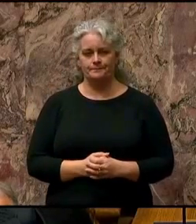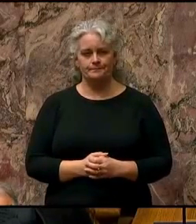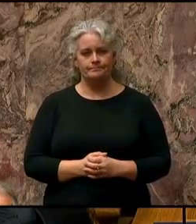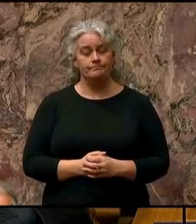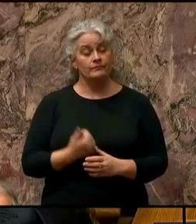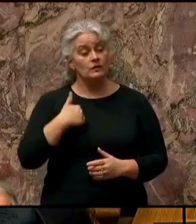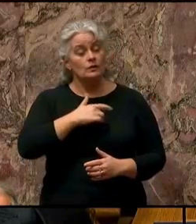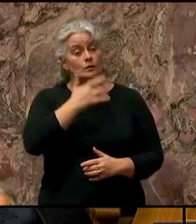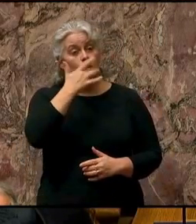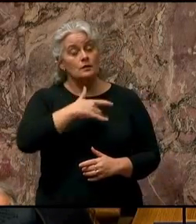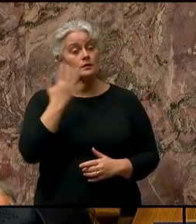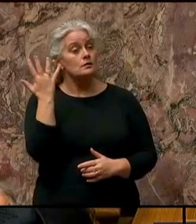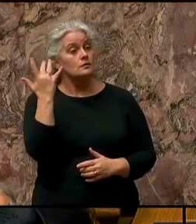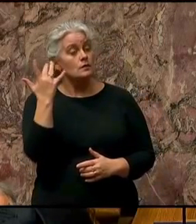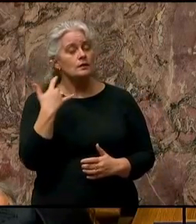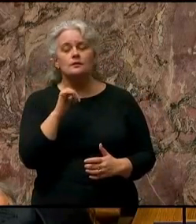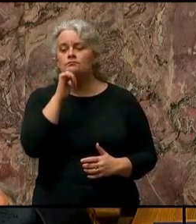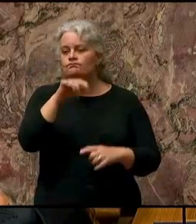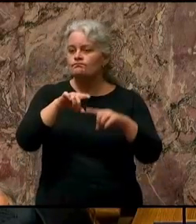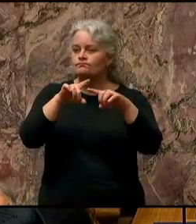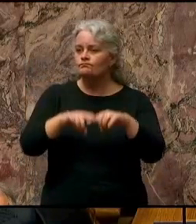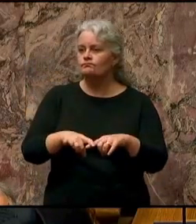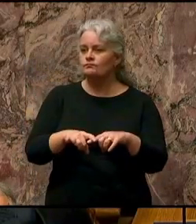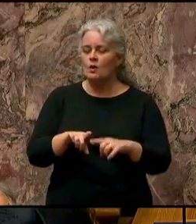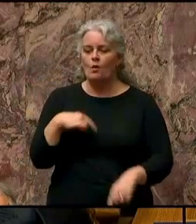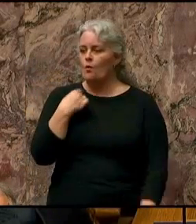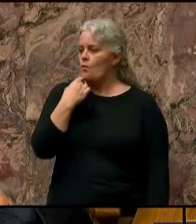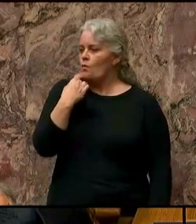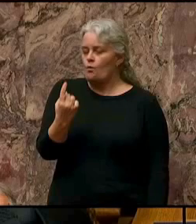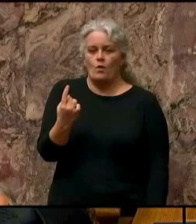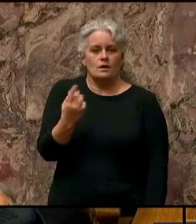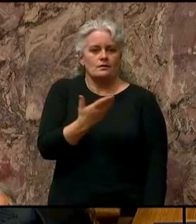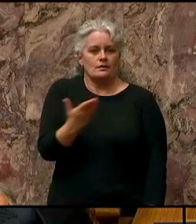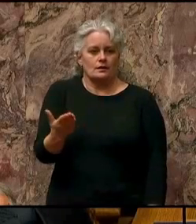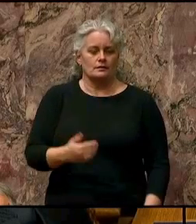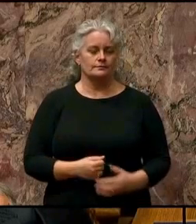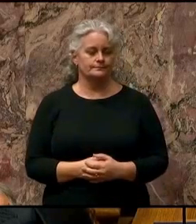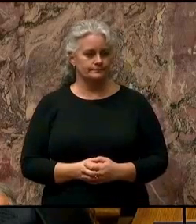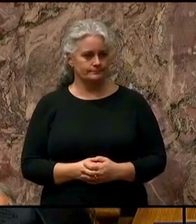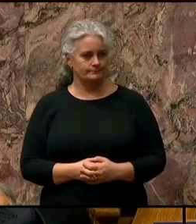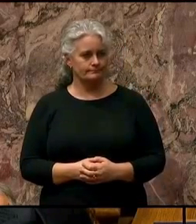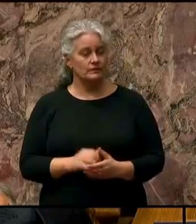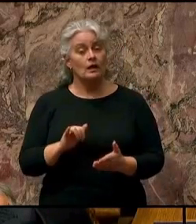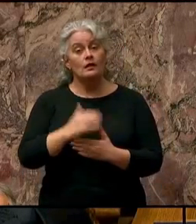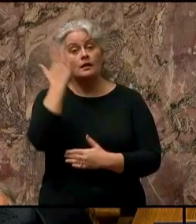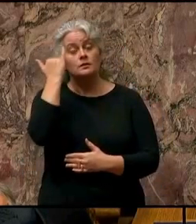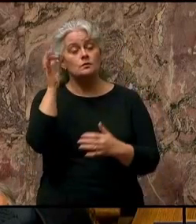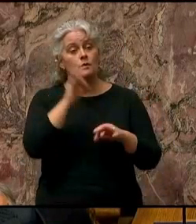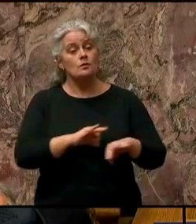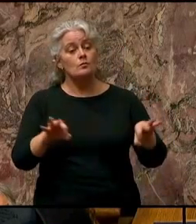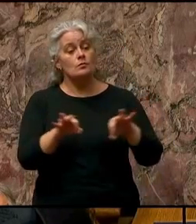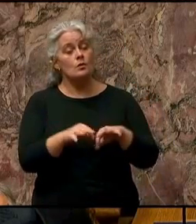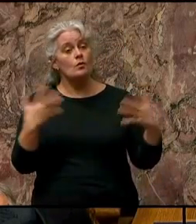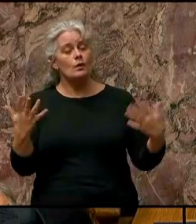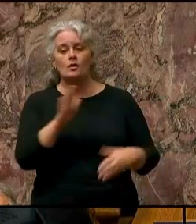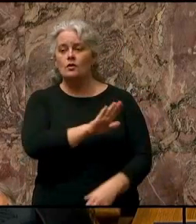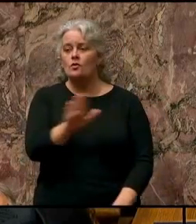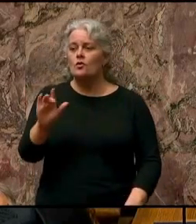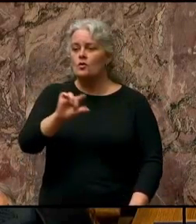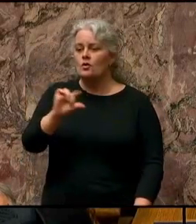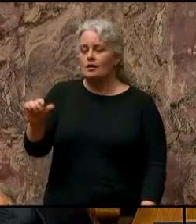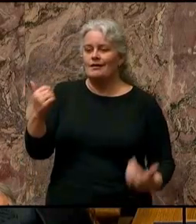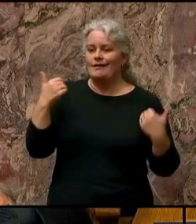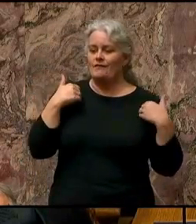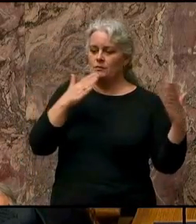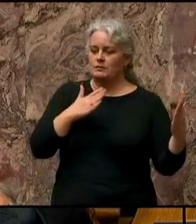fortunate that we do not rely on one commodity. That's why it is important for your government to